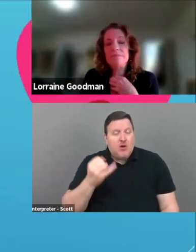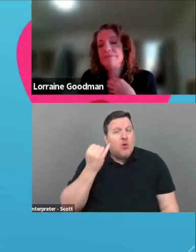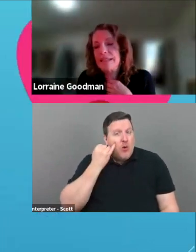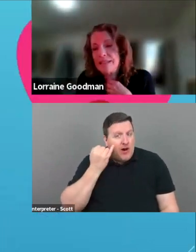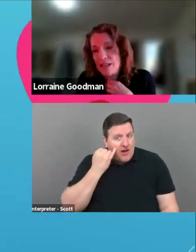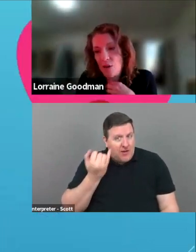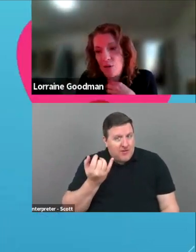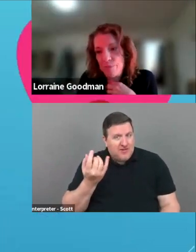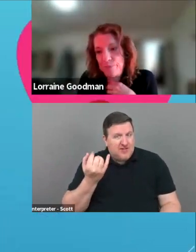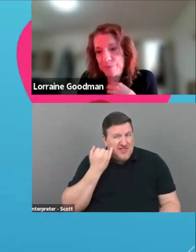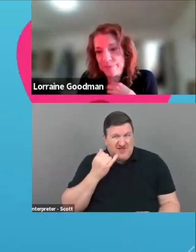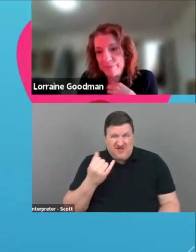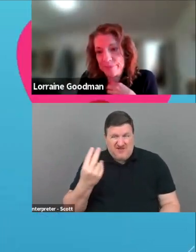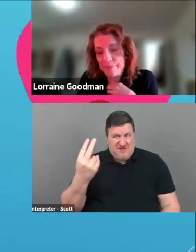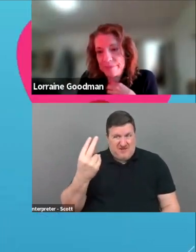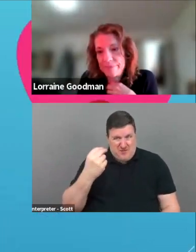they said no?